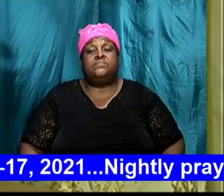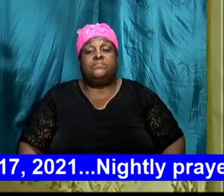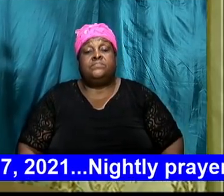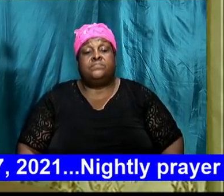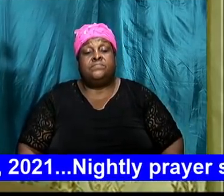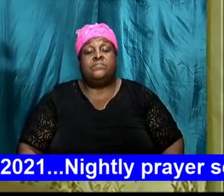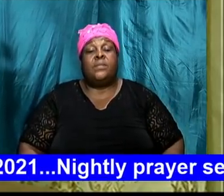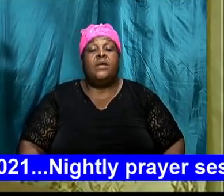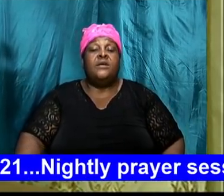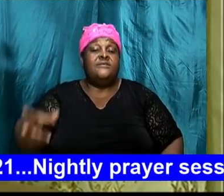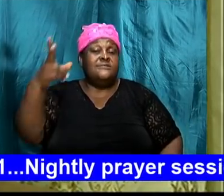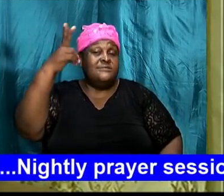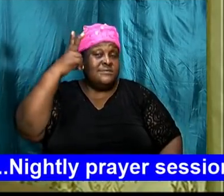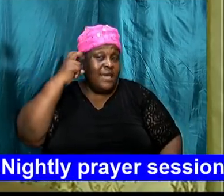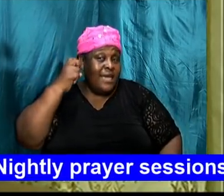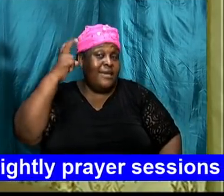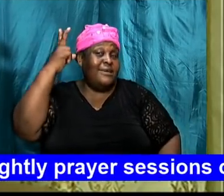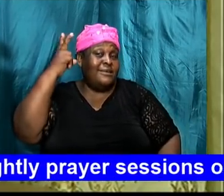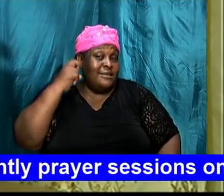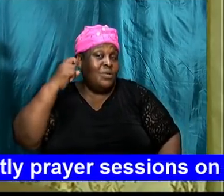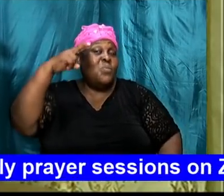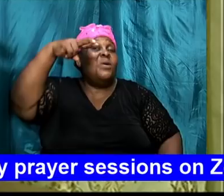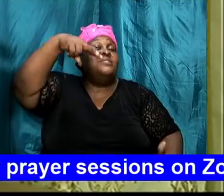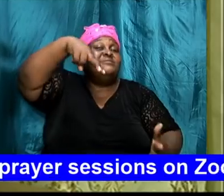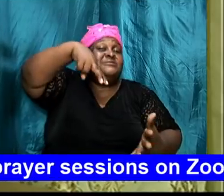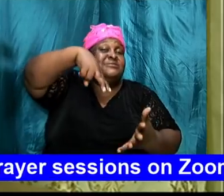Satan will stand up